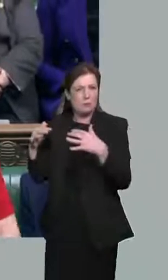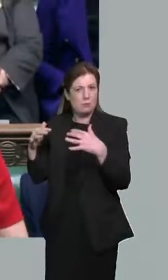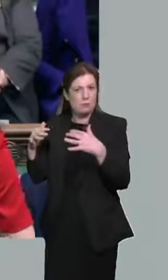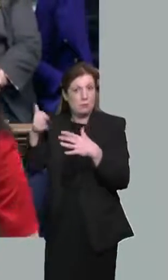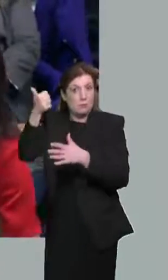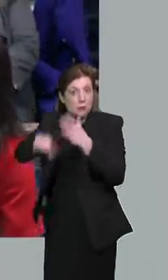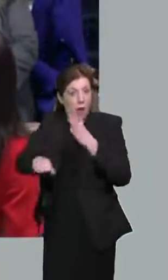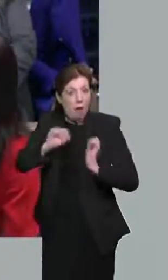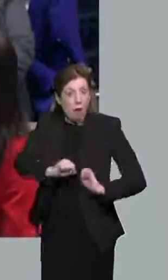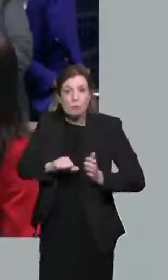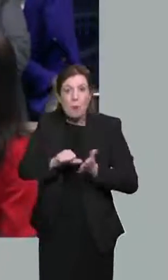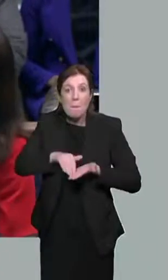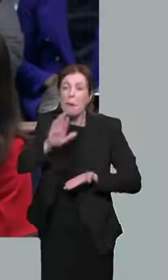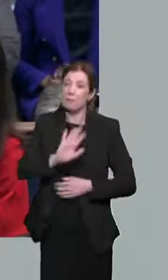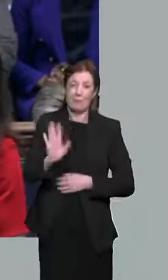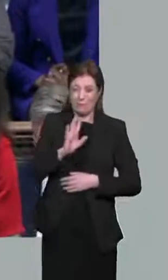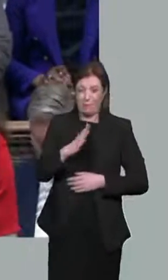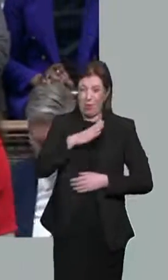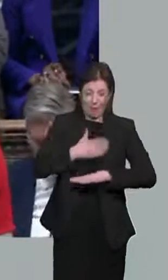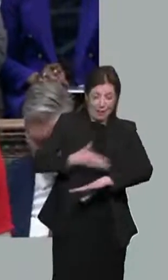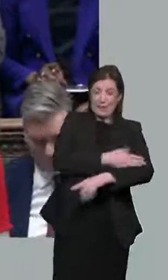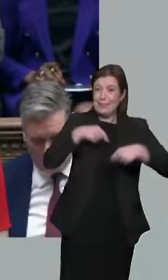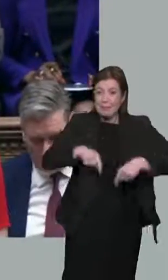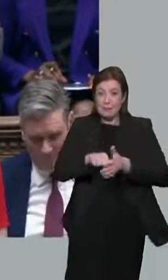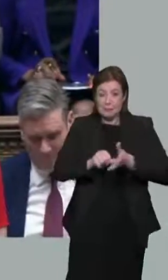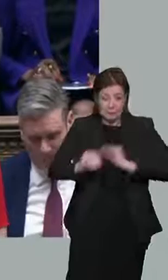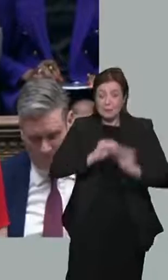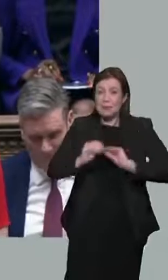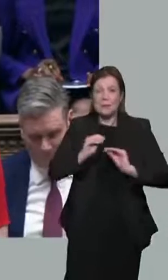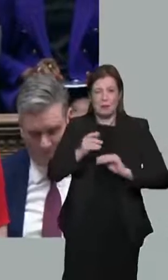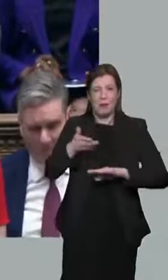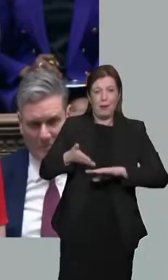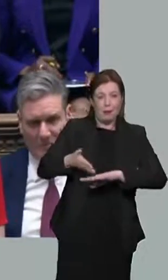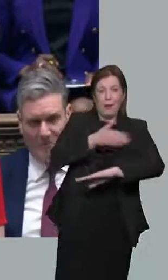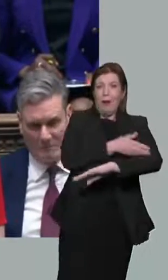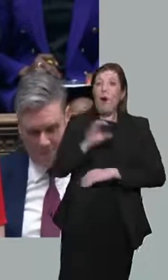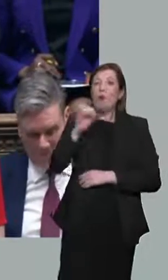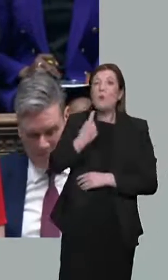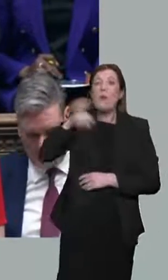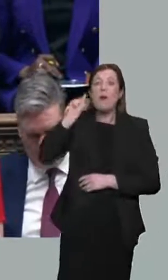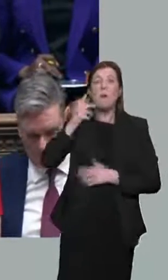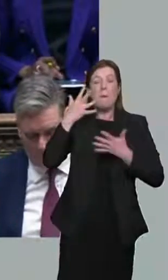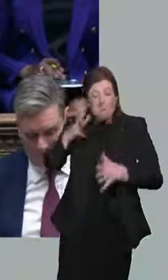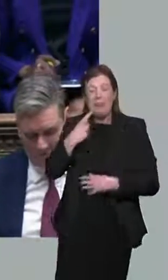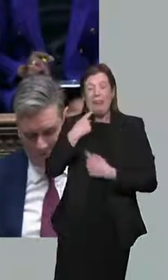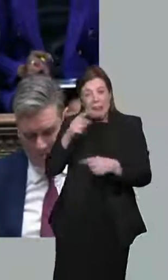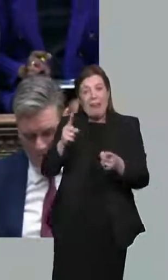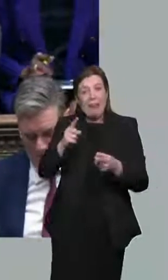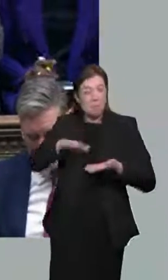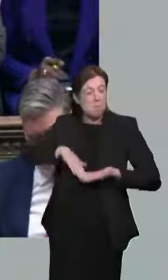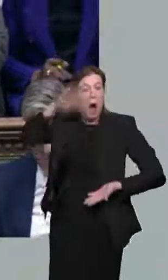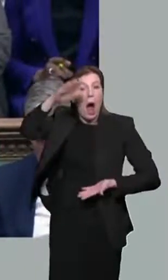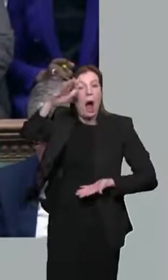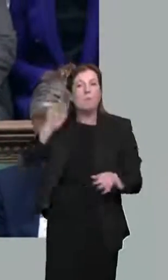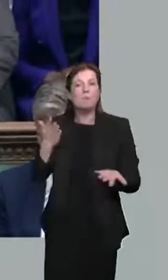In October, inflation was already forecast to be double the Bank of England's target. And yet the Prime Minister